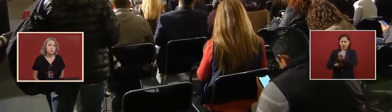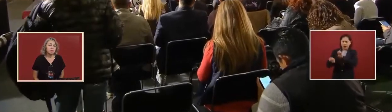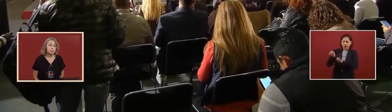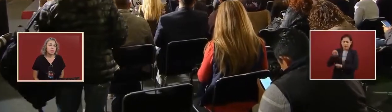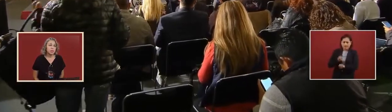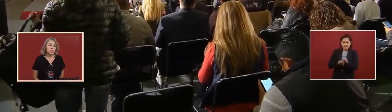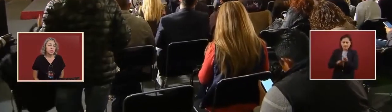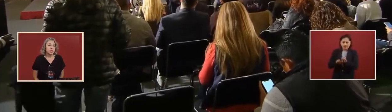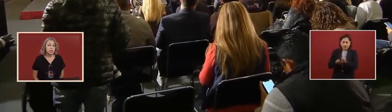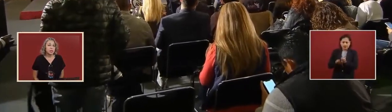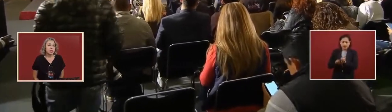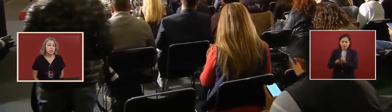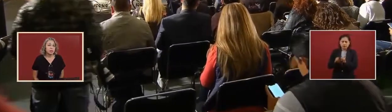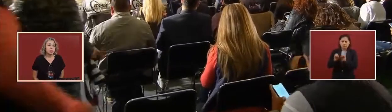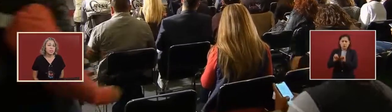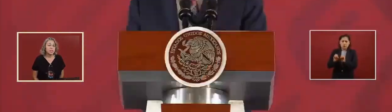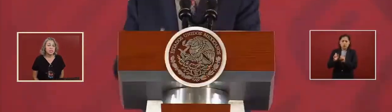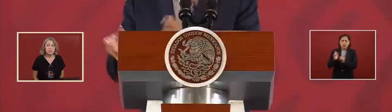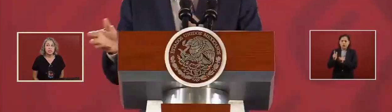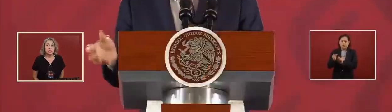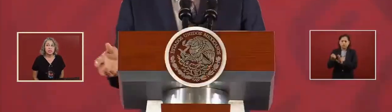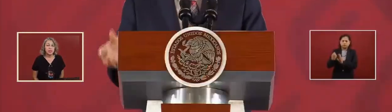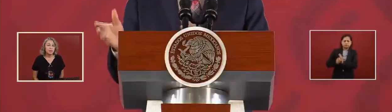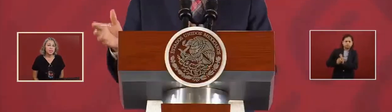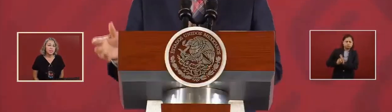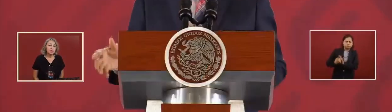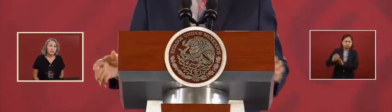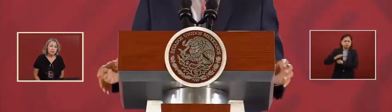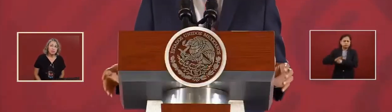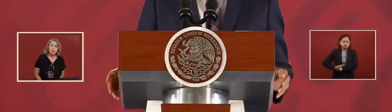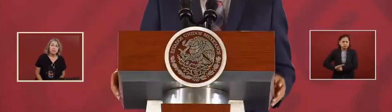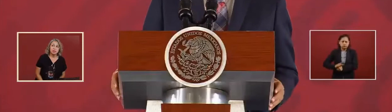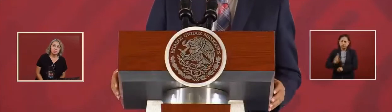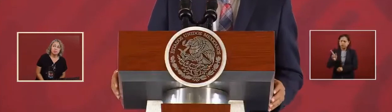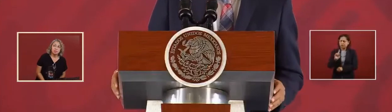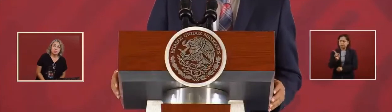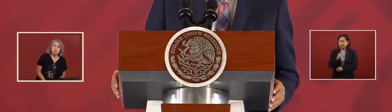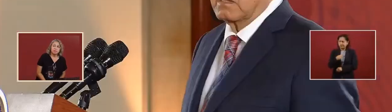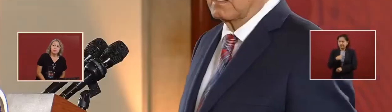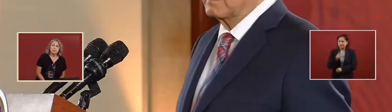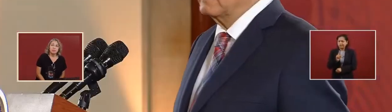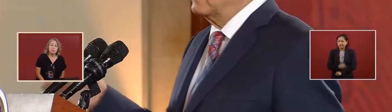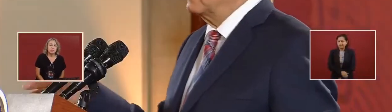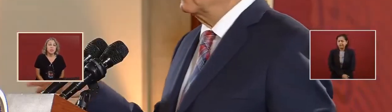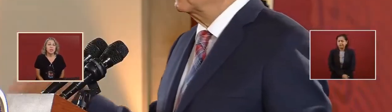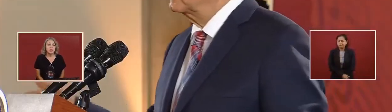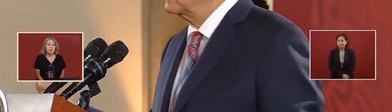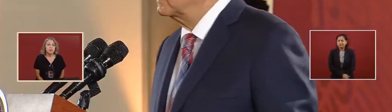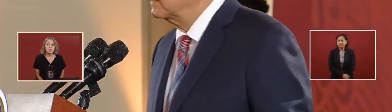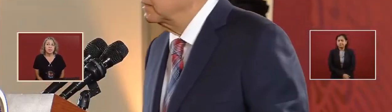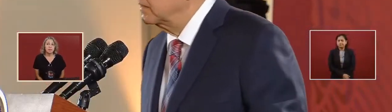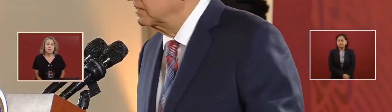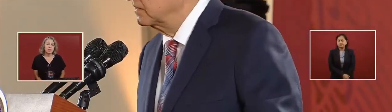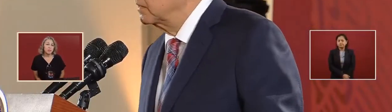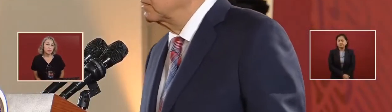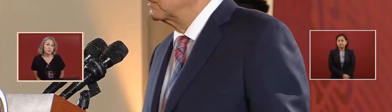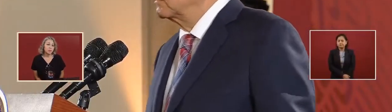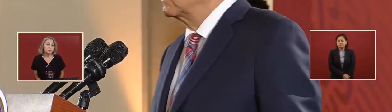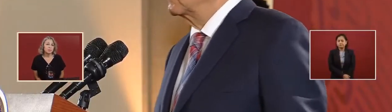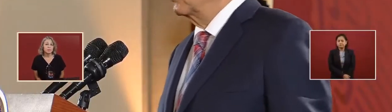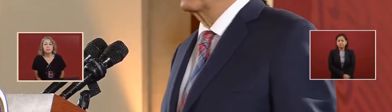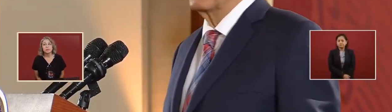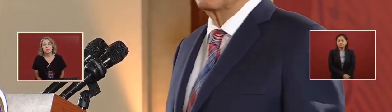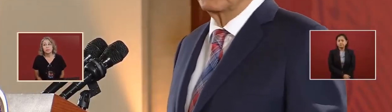businesses. But sometimes, there's some